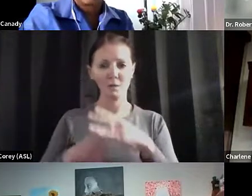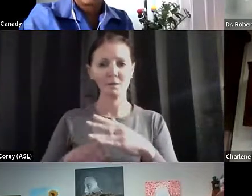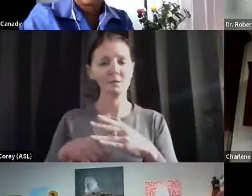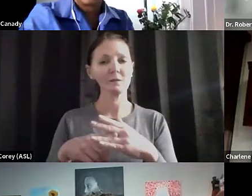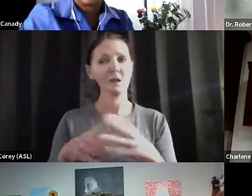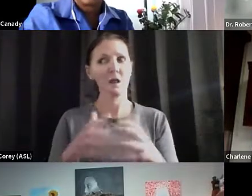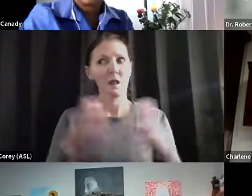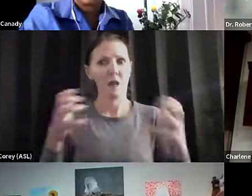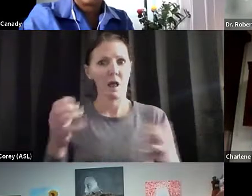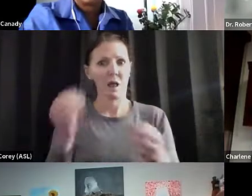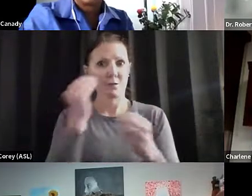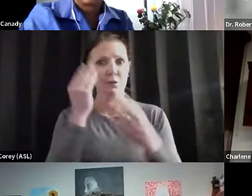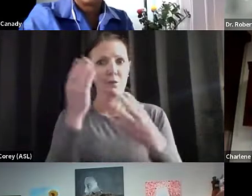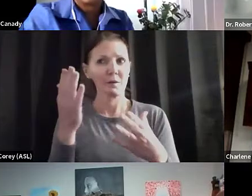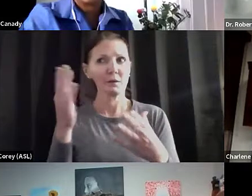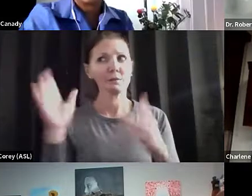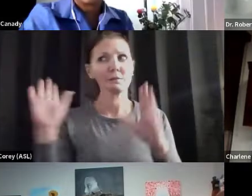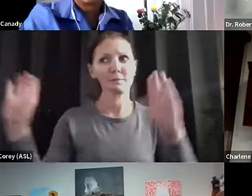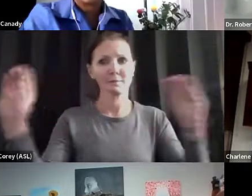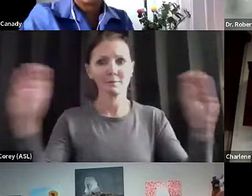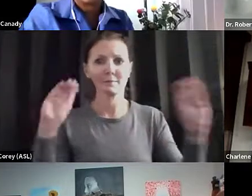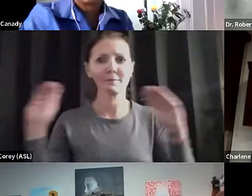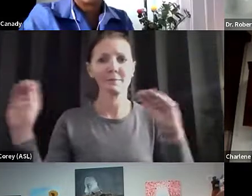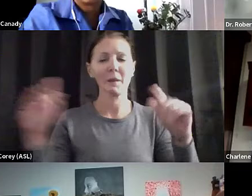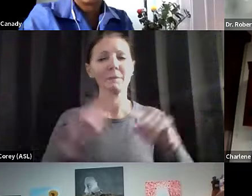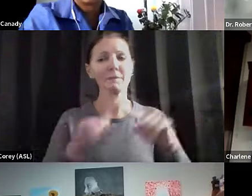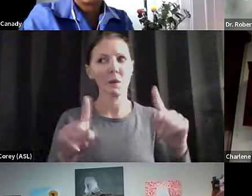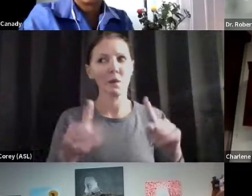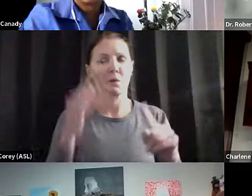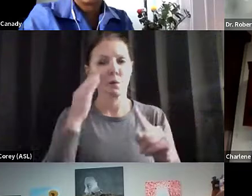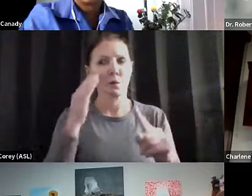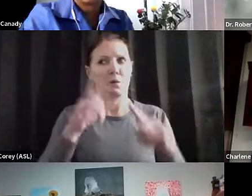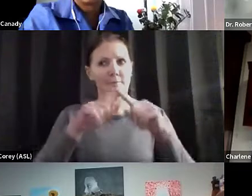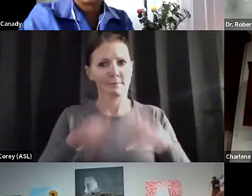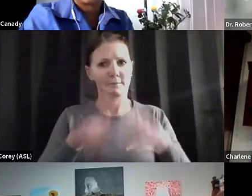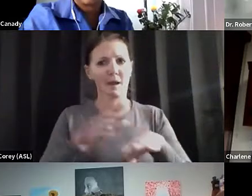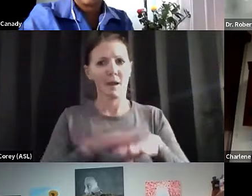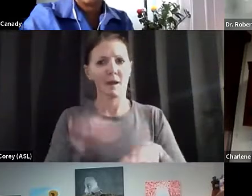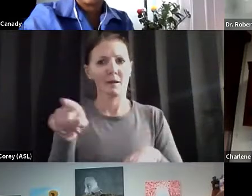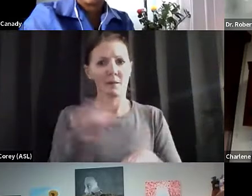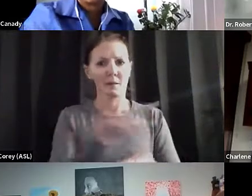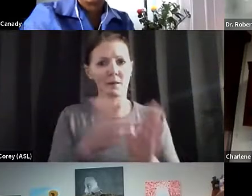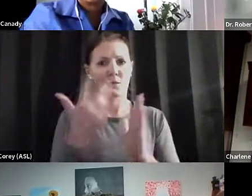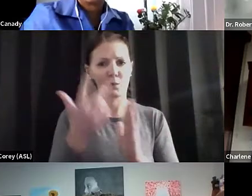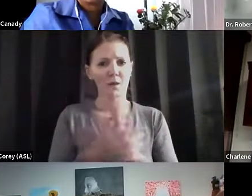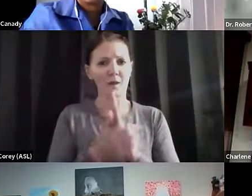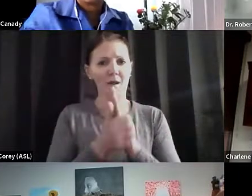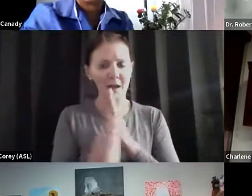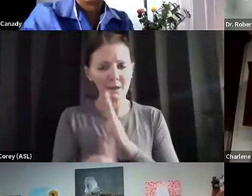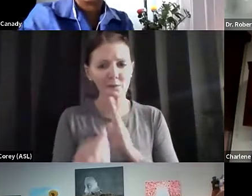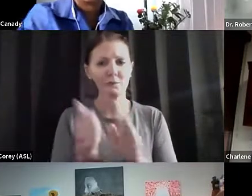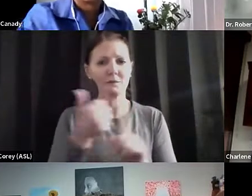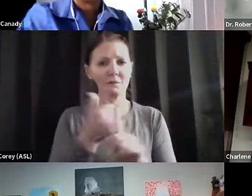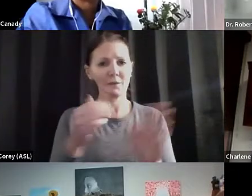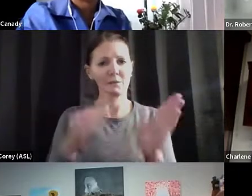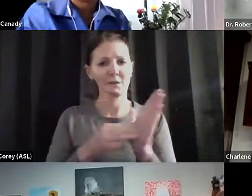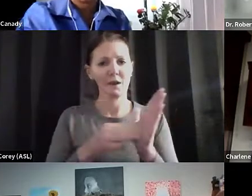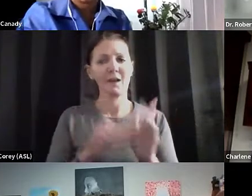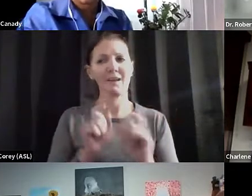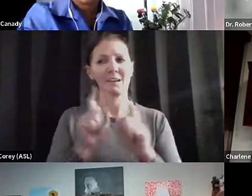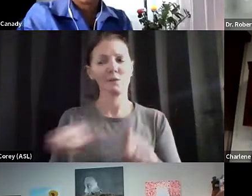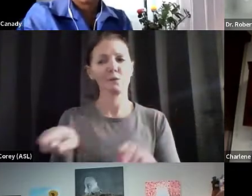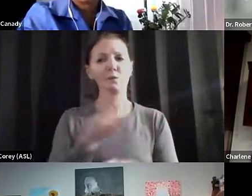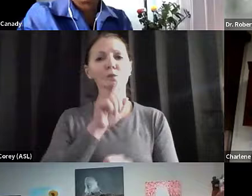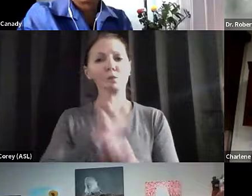that float out around us. So you can count on the fact that these are experts or doctors here are giving you credible information